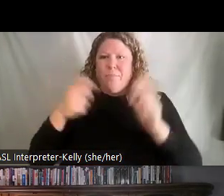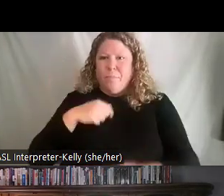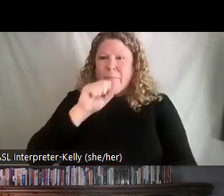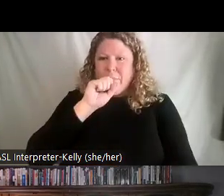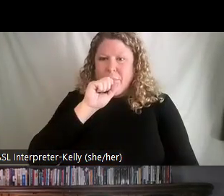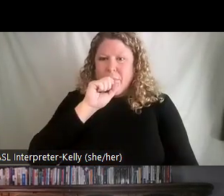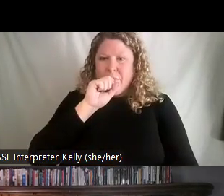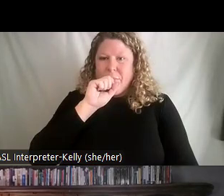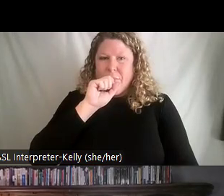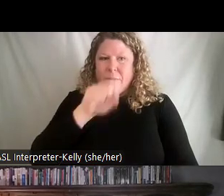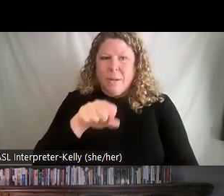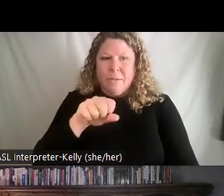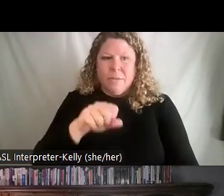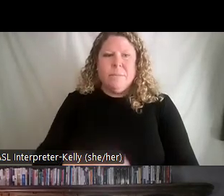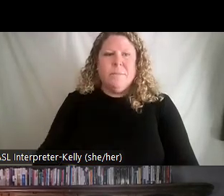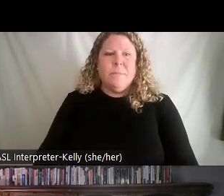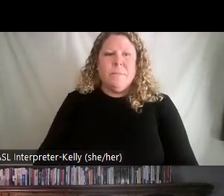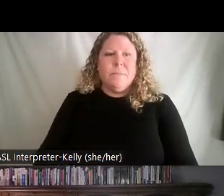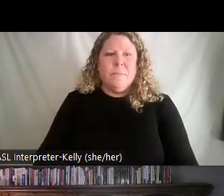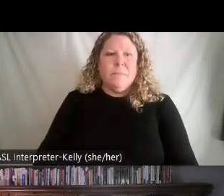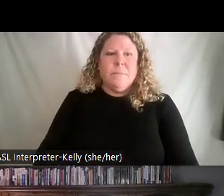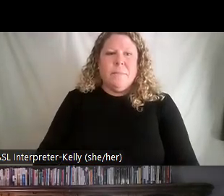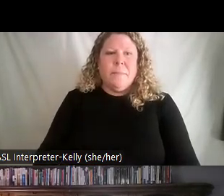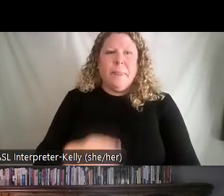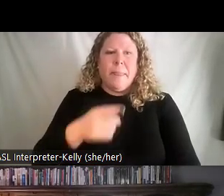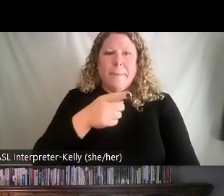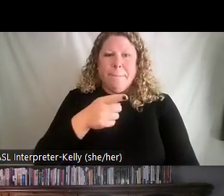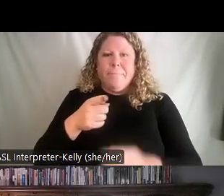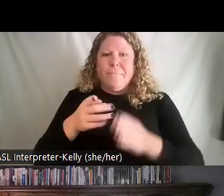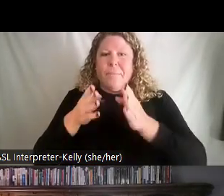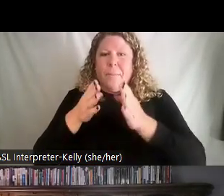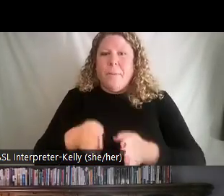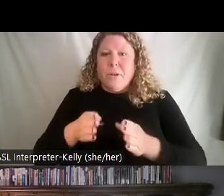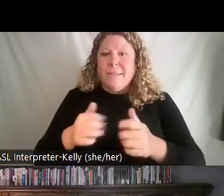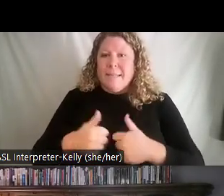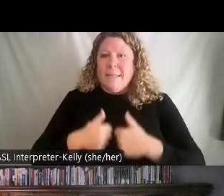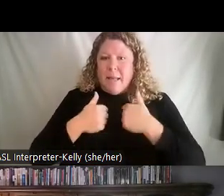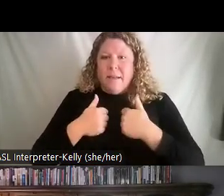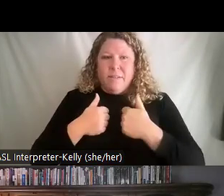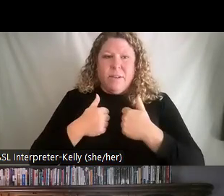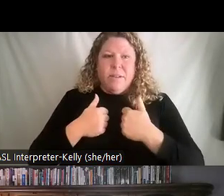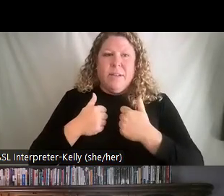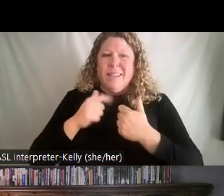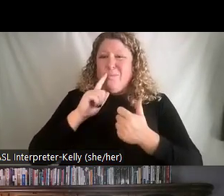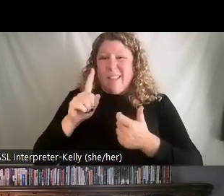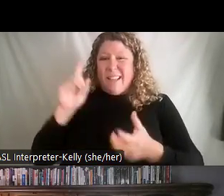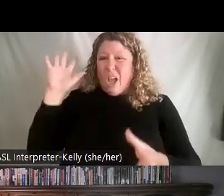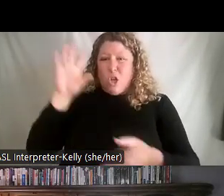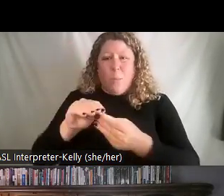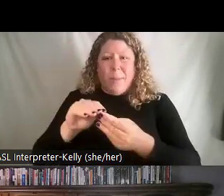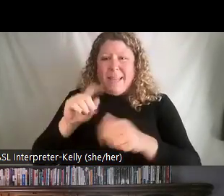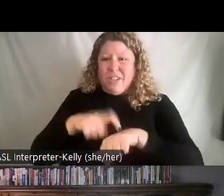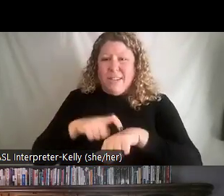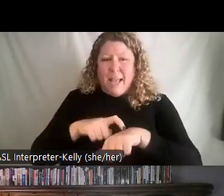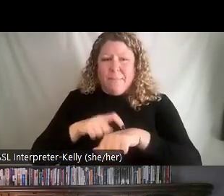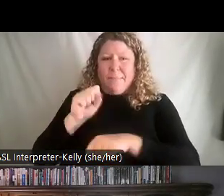let's go here. The person's life is an accumulation of time. Employees